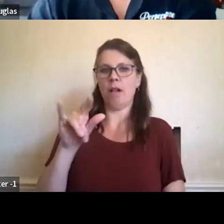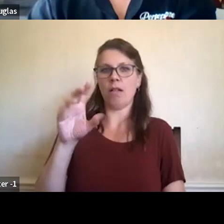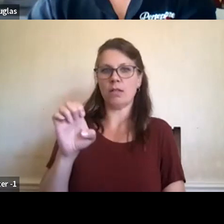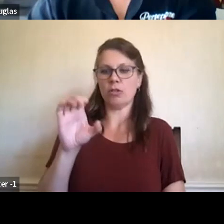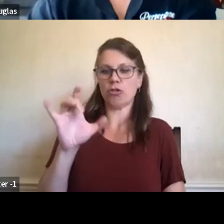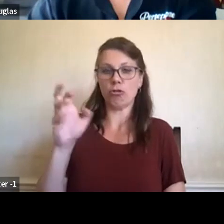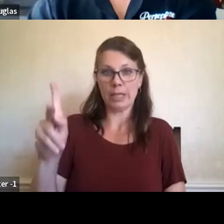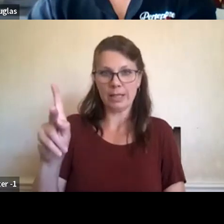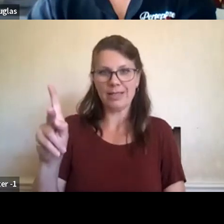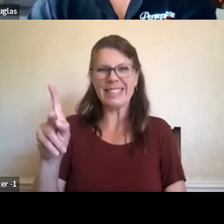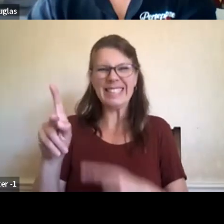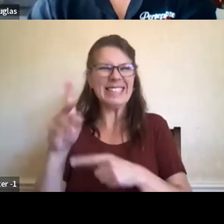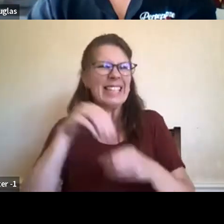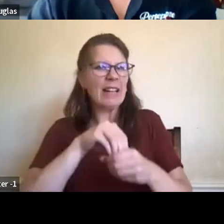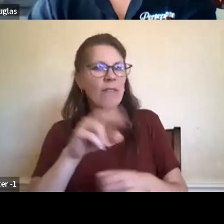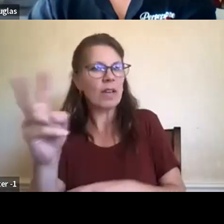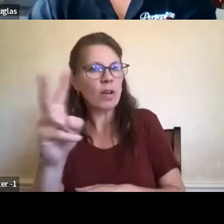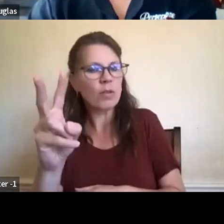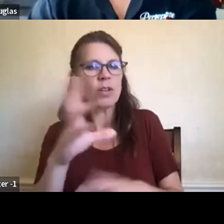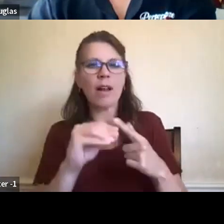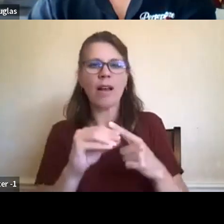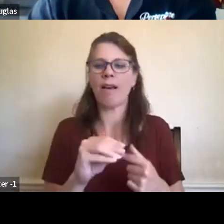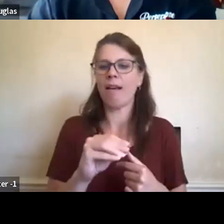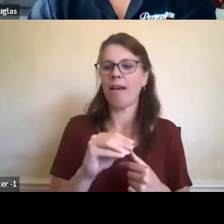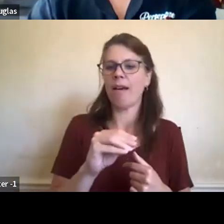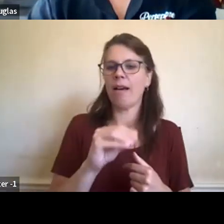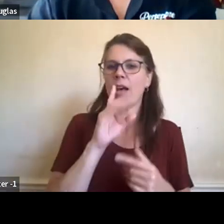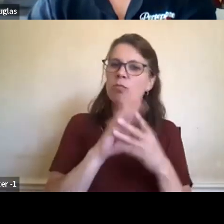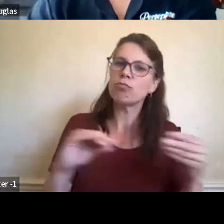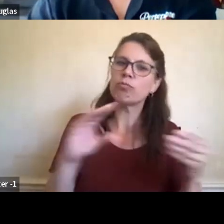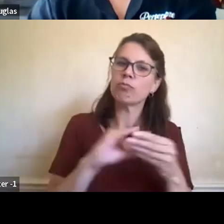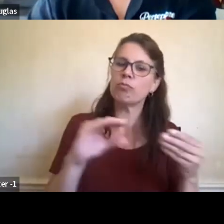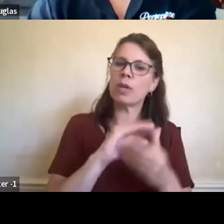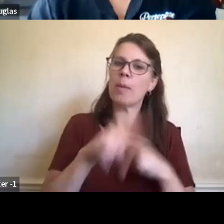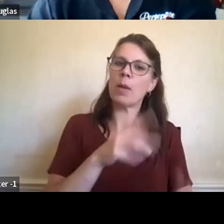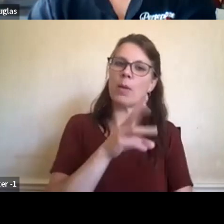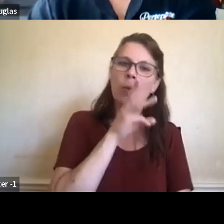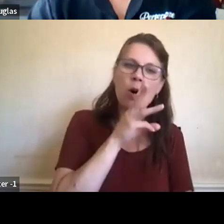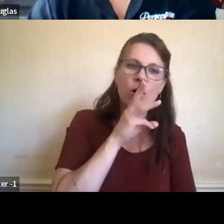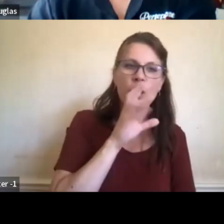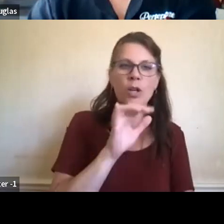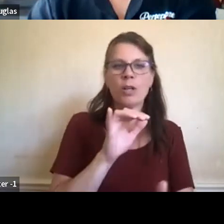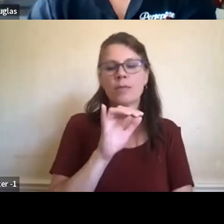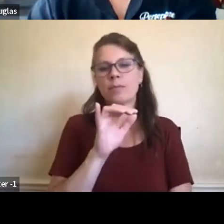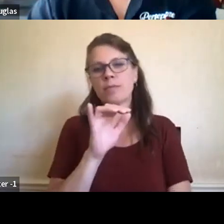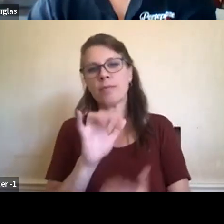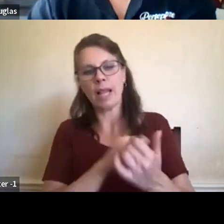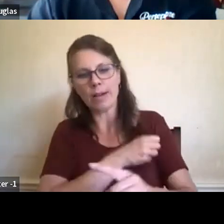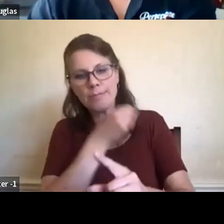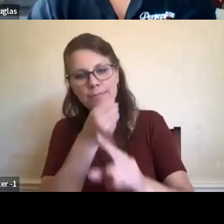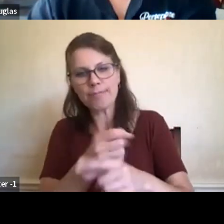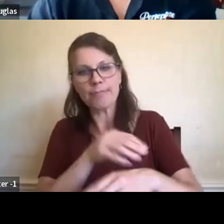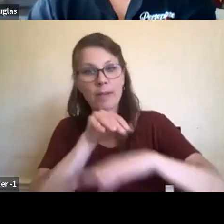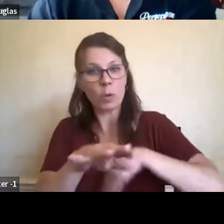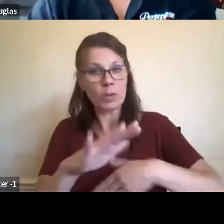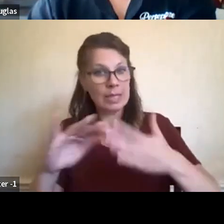and that intertidal zone and this, uh, hugely impacted region and the part of the city. And, and so, um,